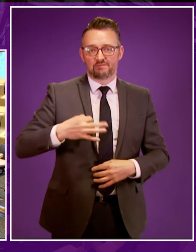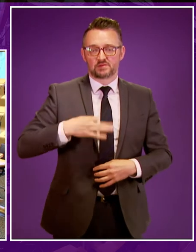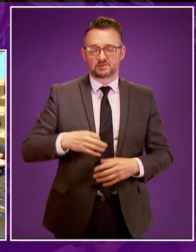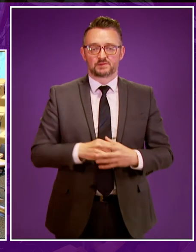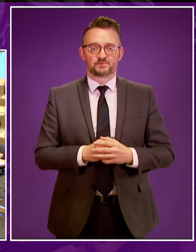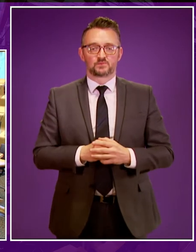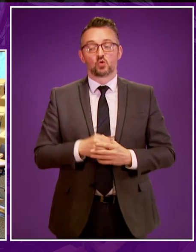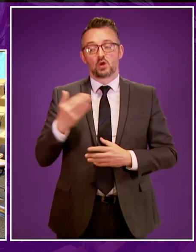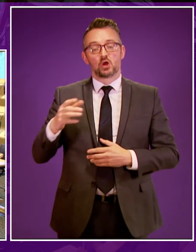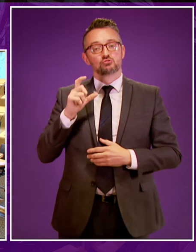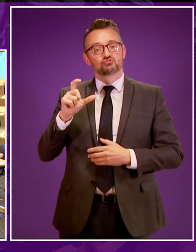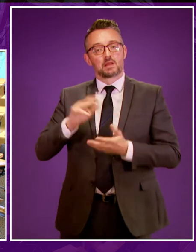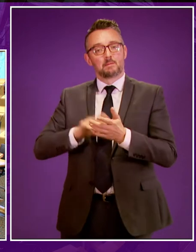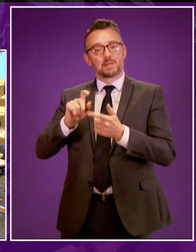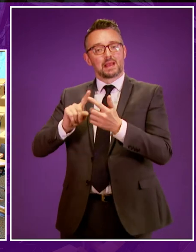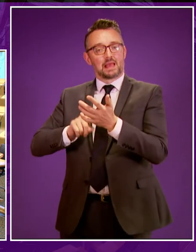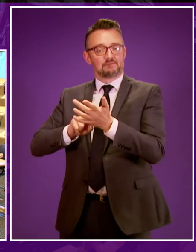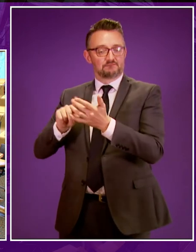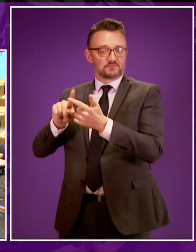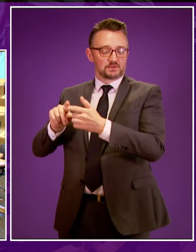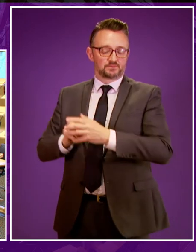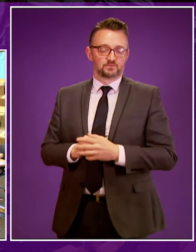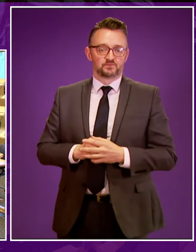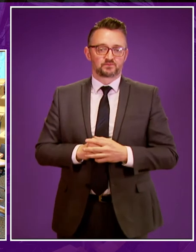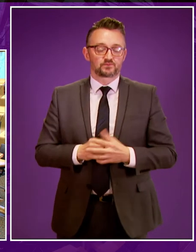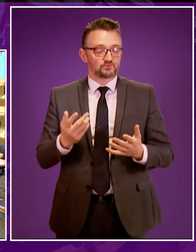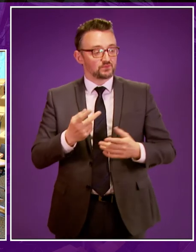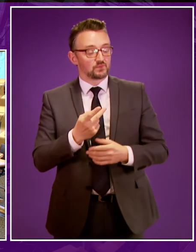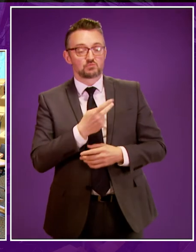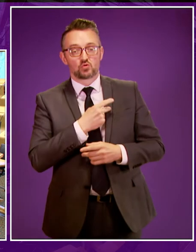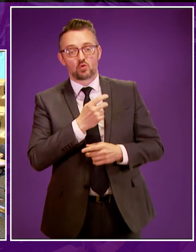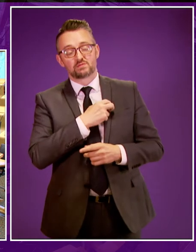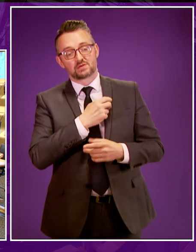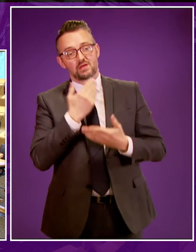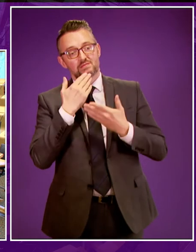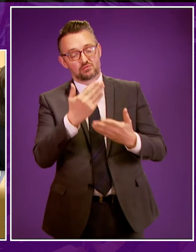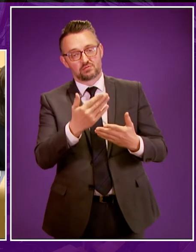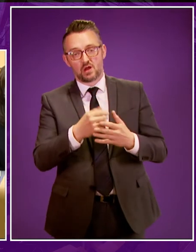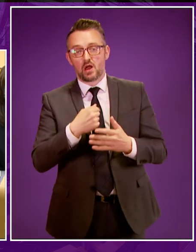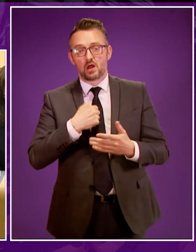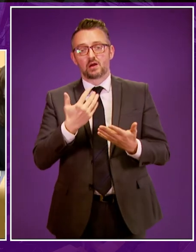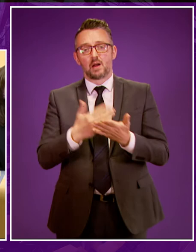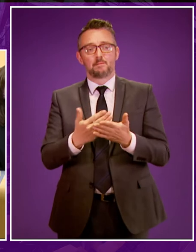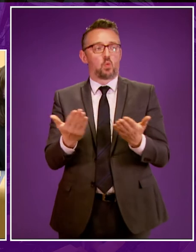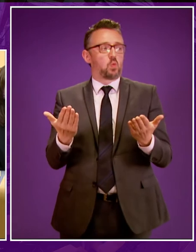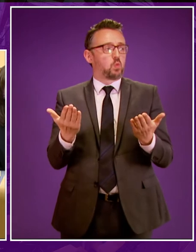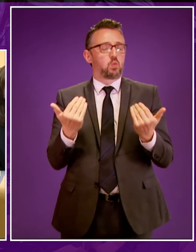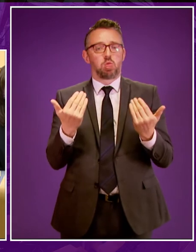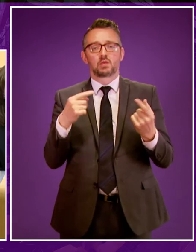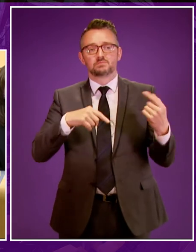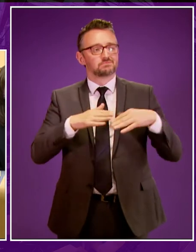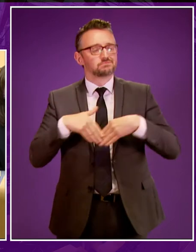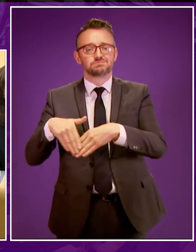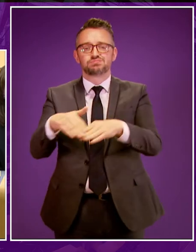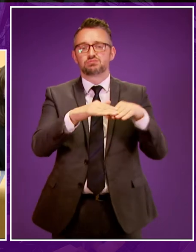Christina McKelvey to be followed by John Finney. Thanks very much President Officer. Like everyone else across the chamber I greatly welcome this national